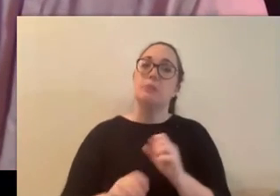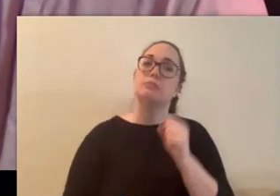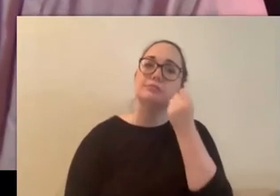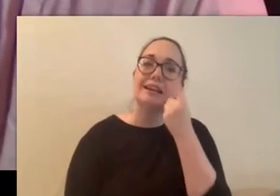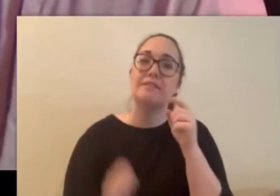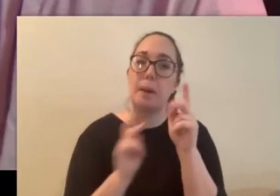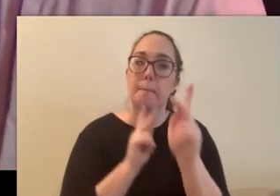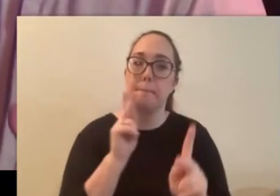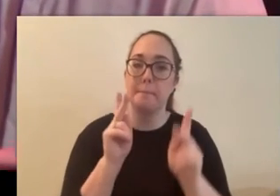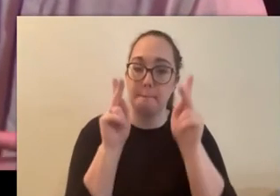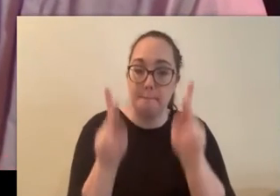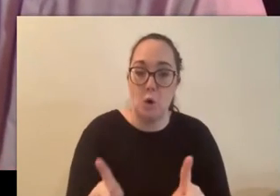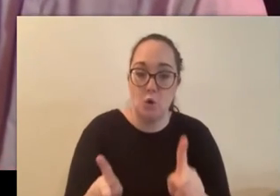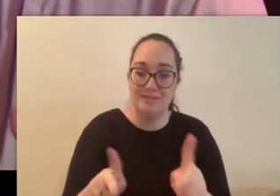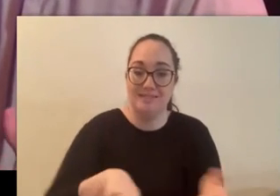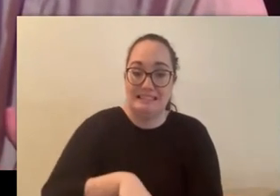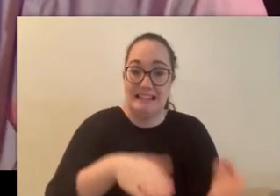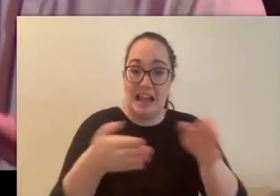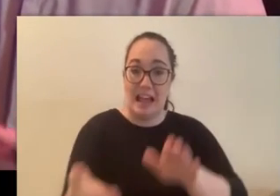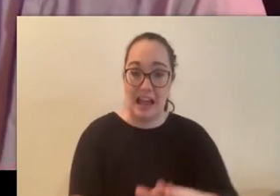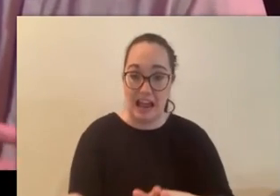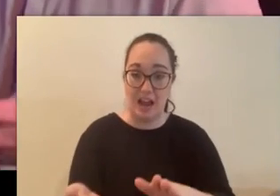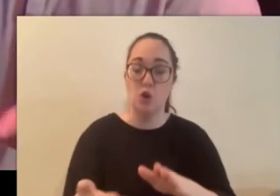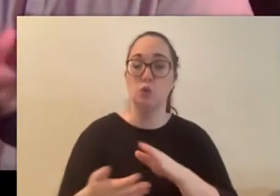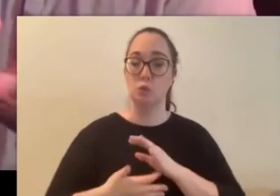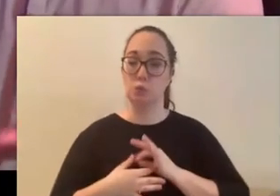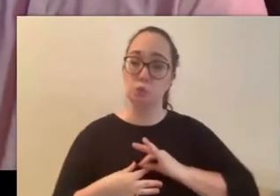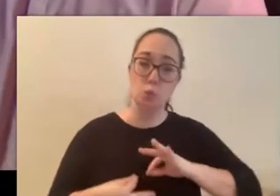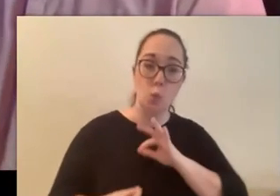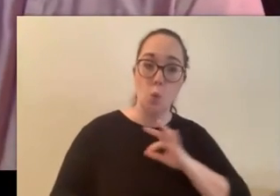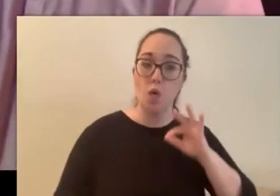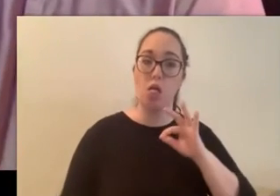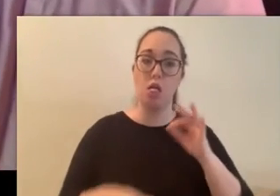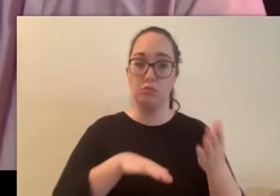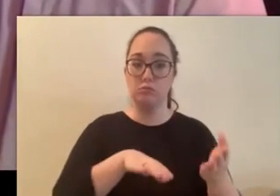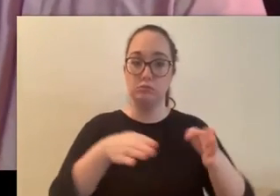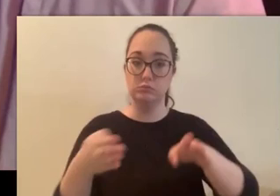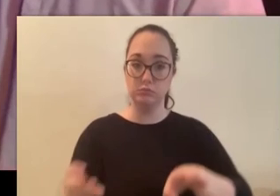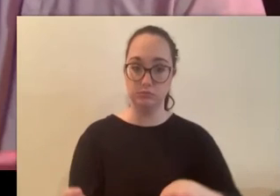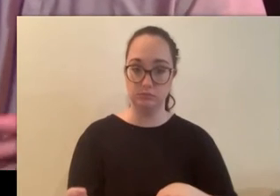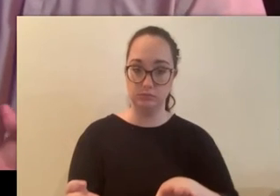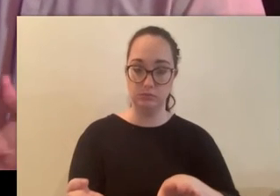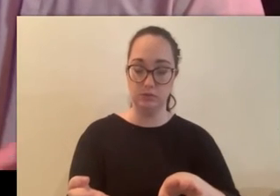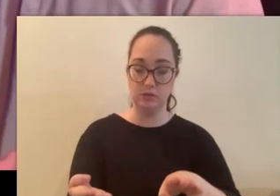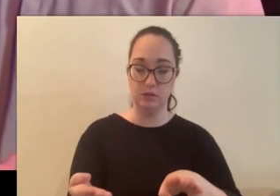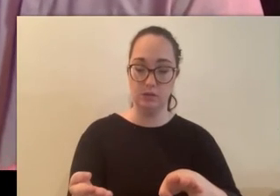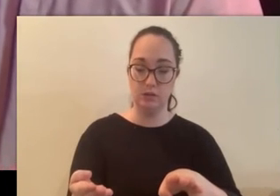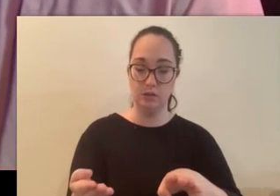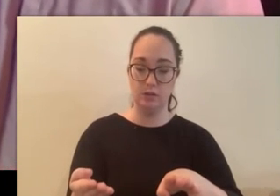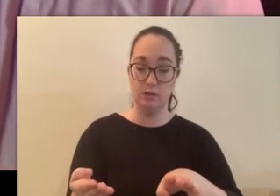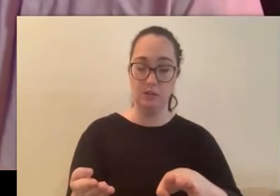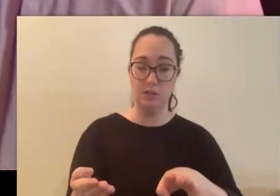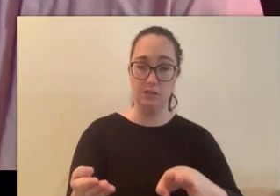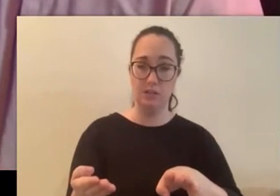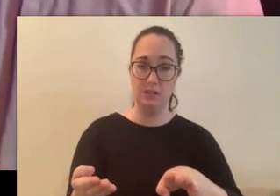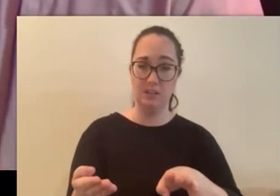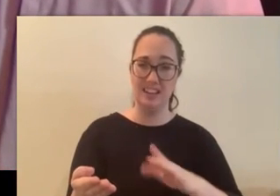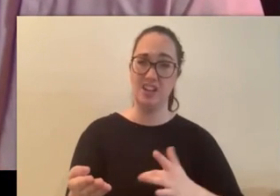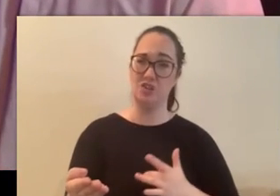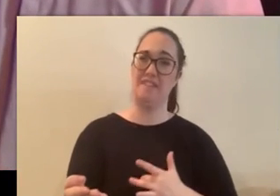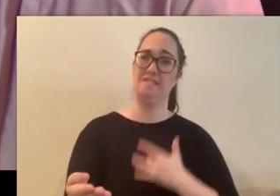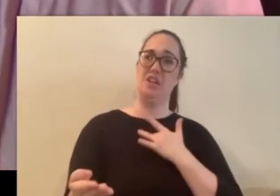a person leaves this this world or if a soul leaves this world or this this this plane of existence do you feel that